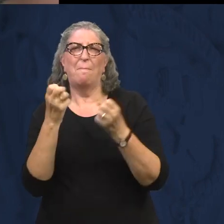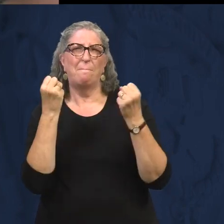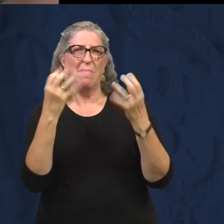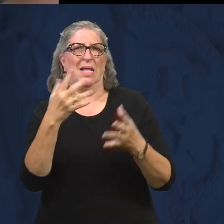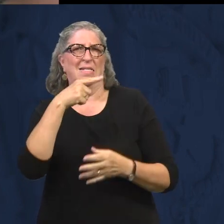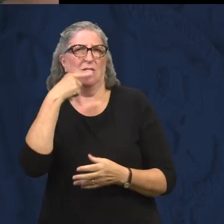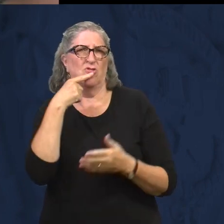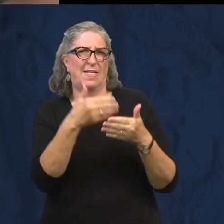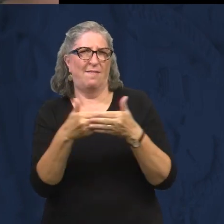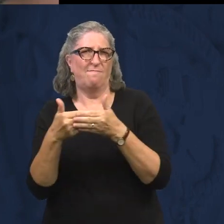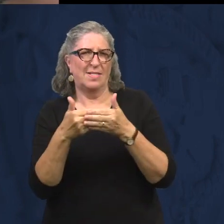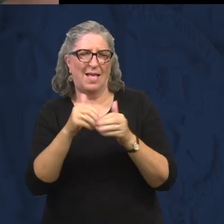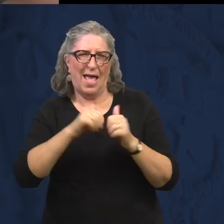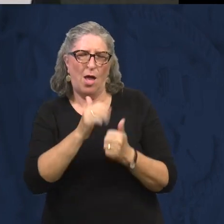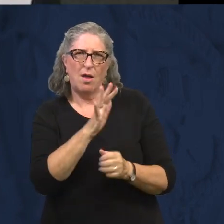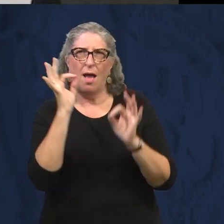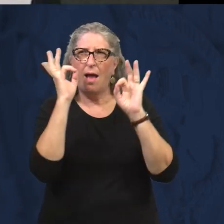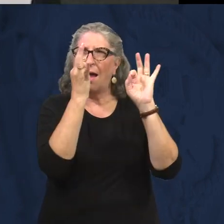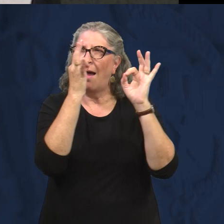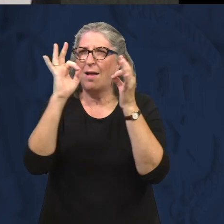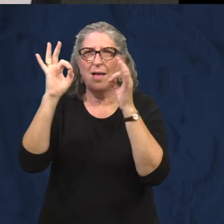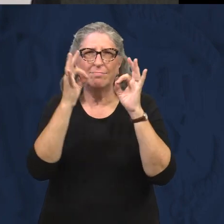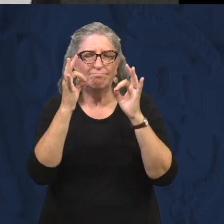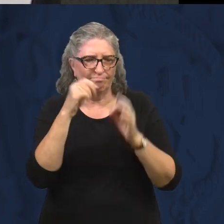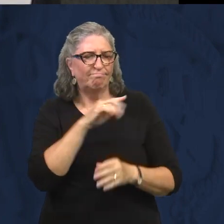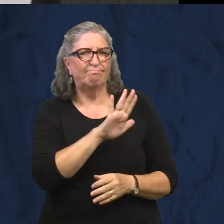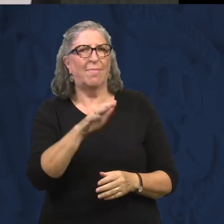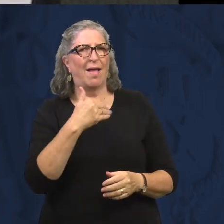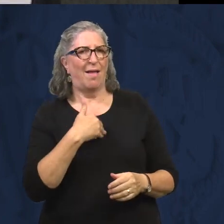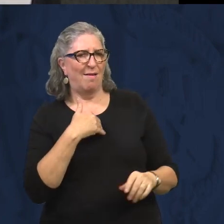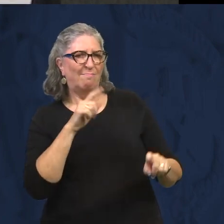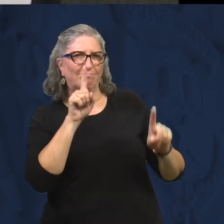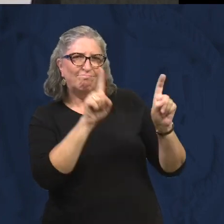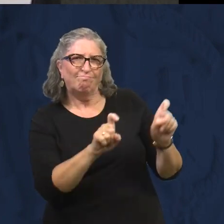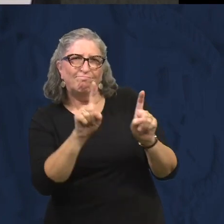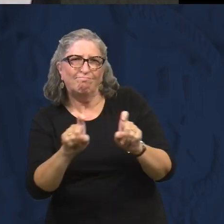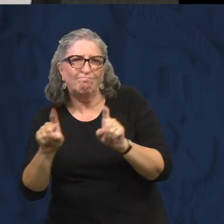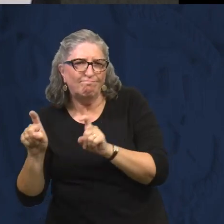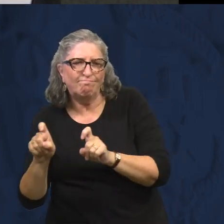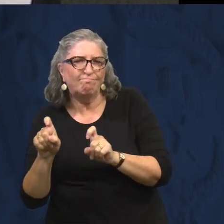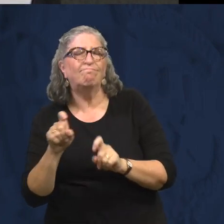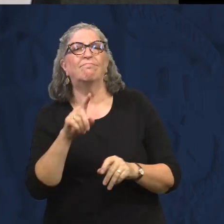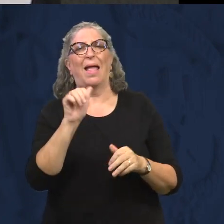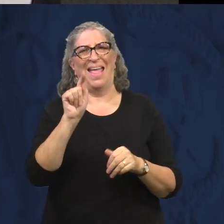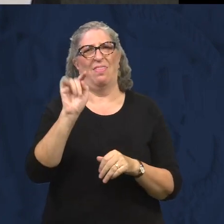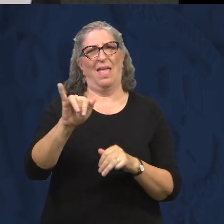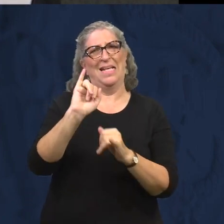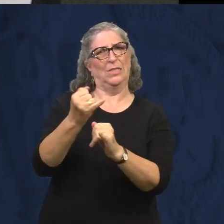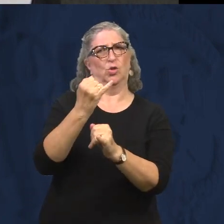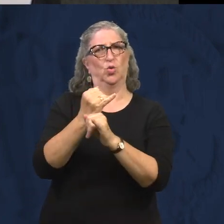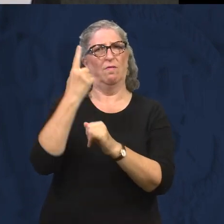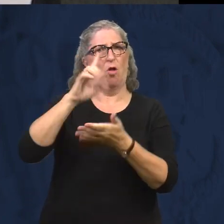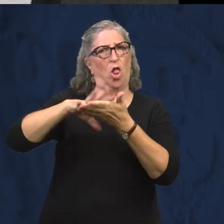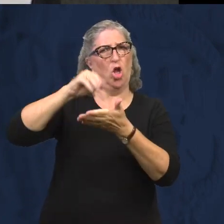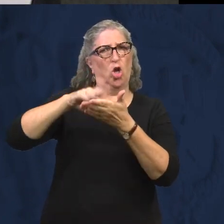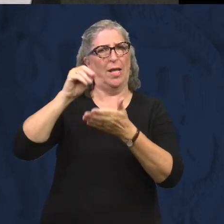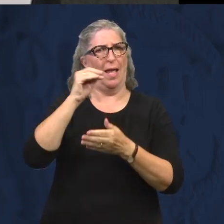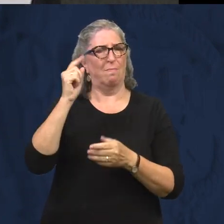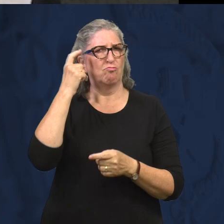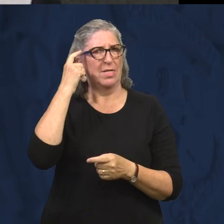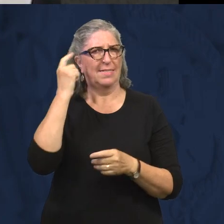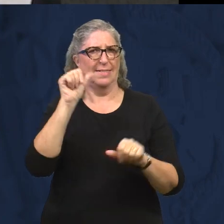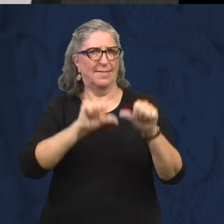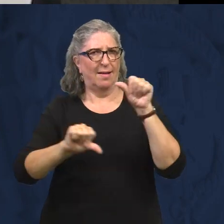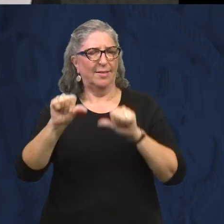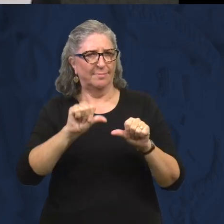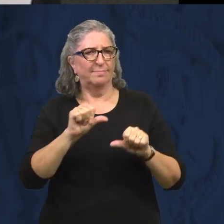Through their experiments at the University of Washington Institute for Learning and Brain Sciences, they have established